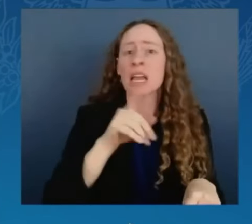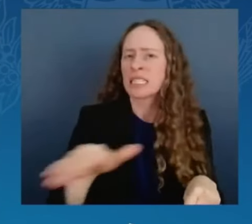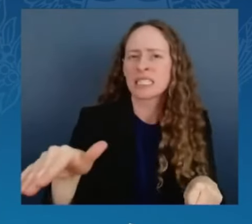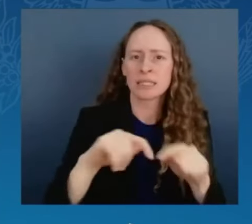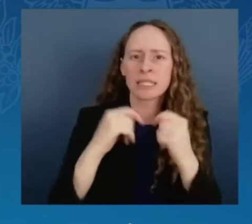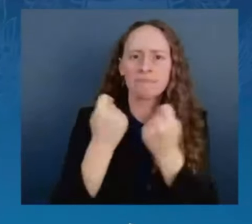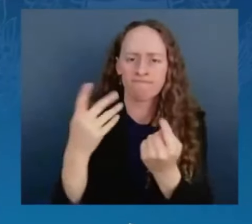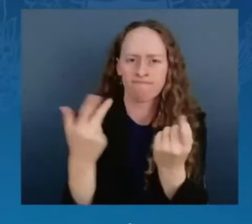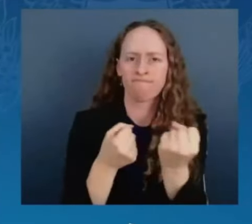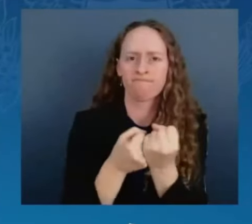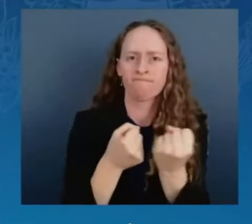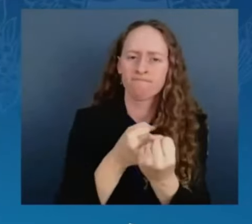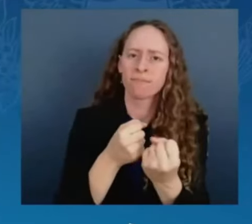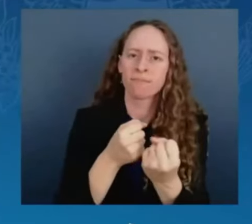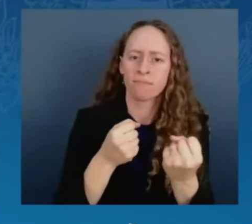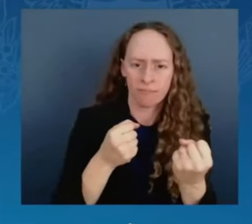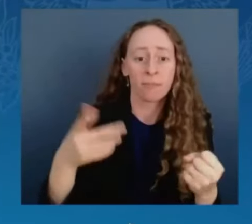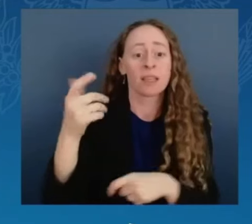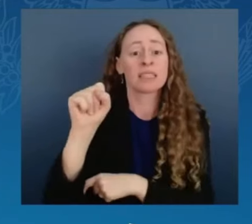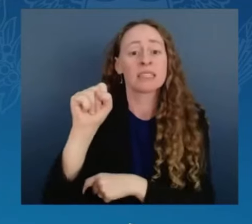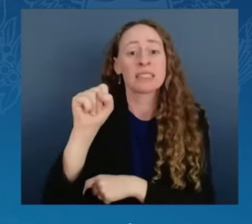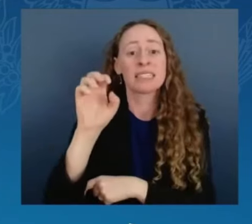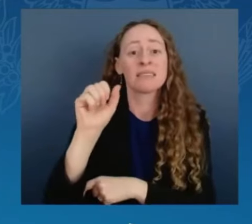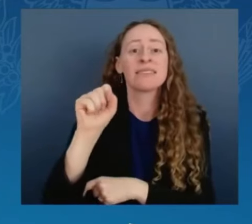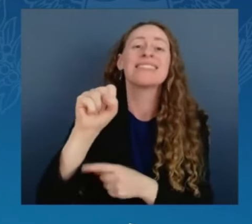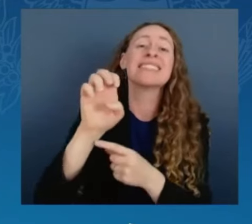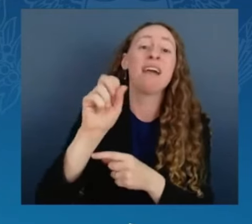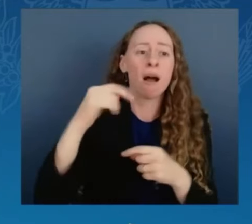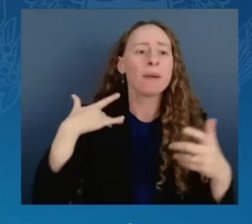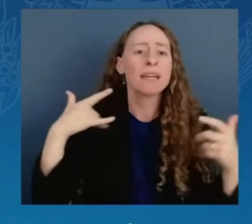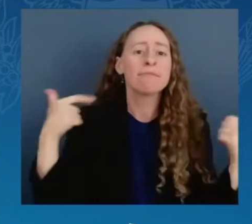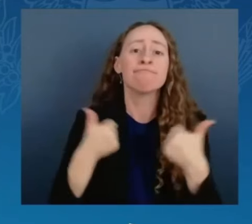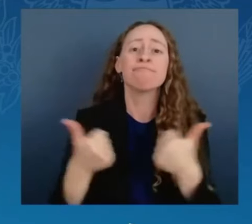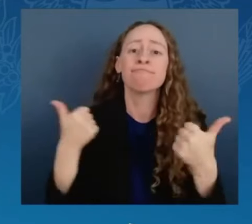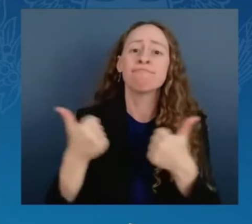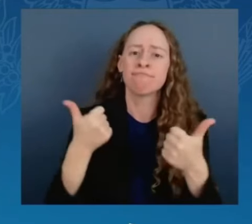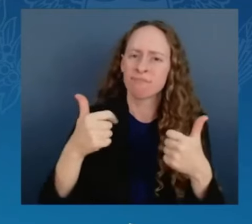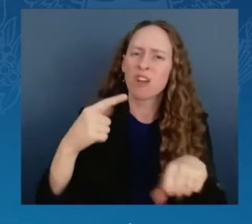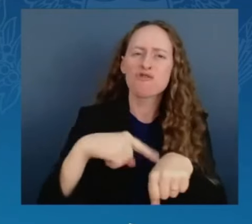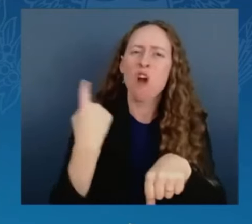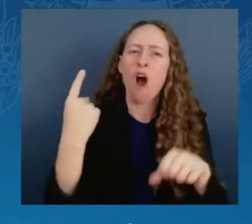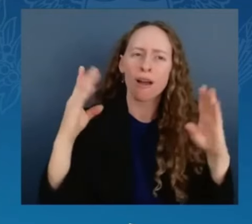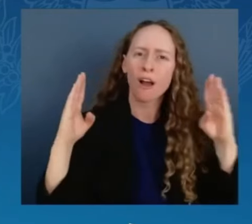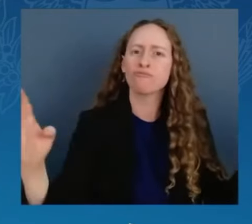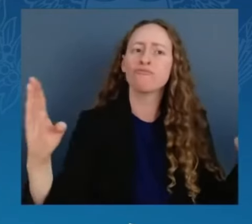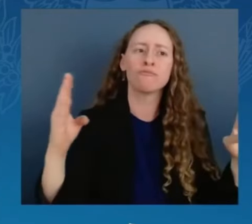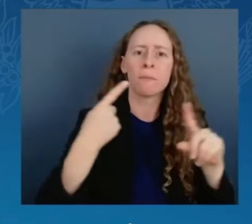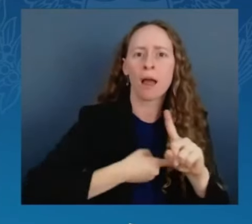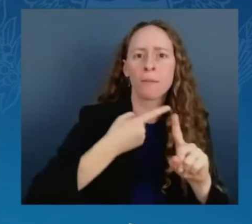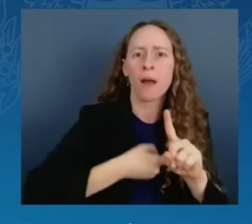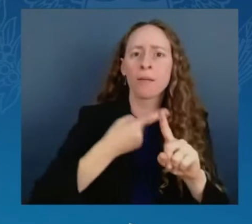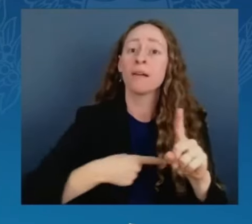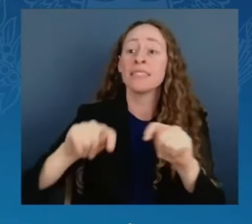sports teams become a family. You rely on each other. You develop relationships that will last a lifetime.